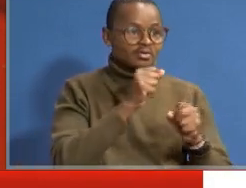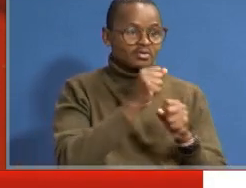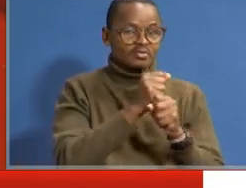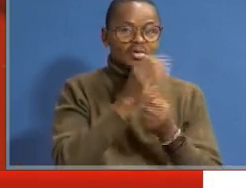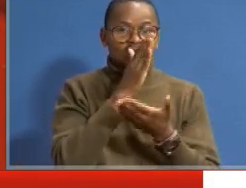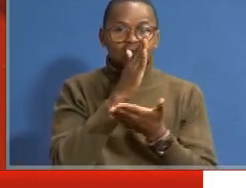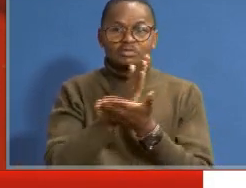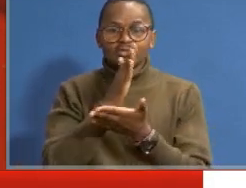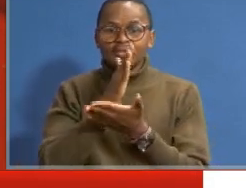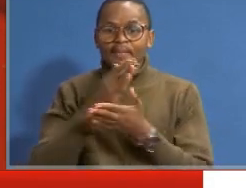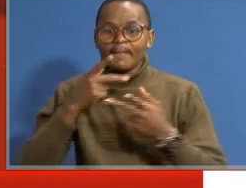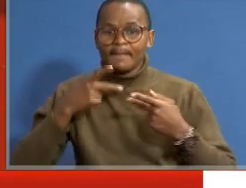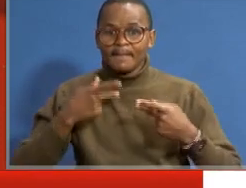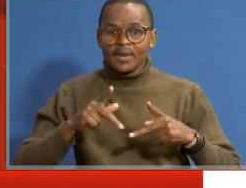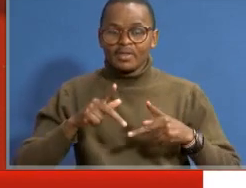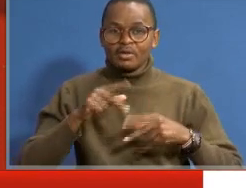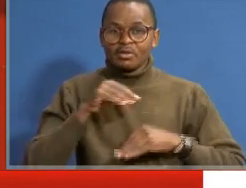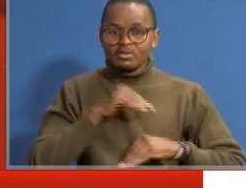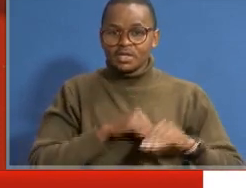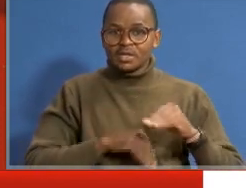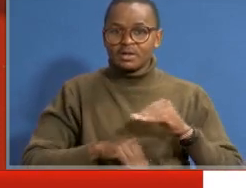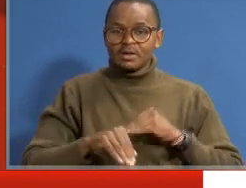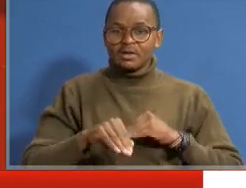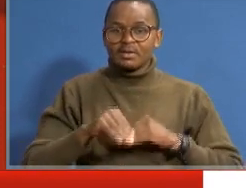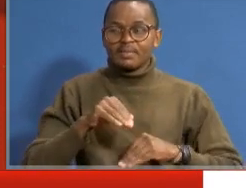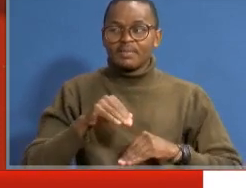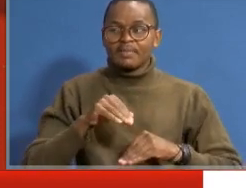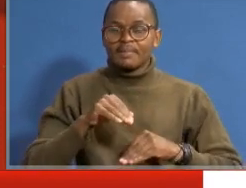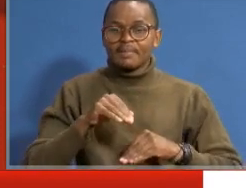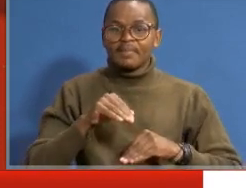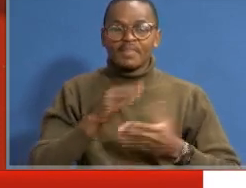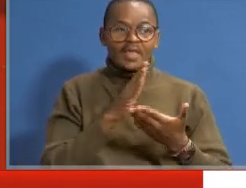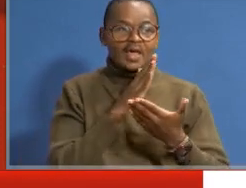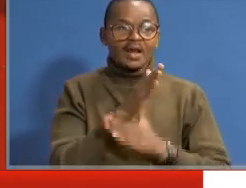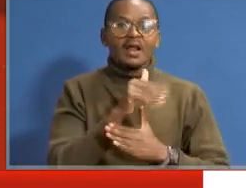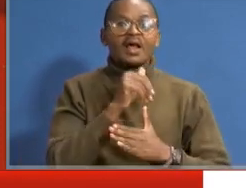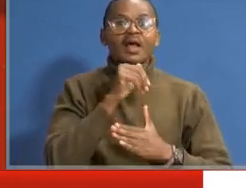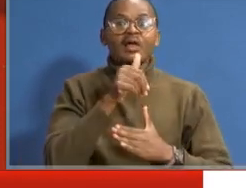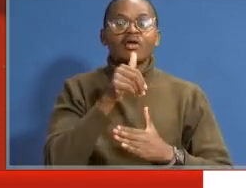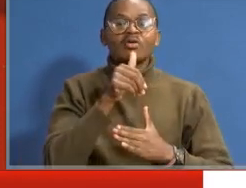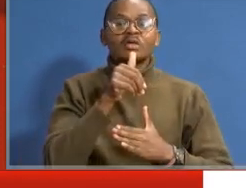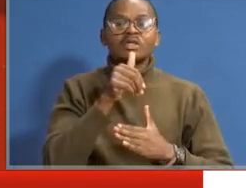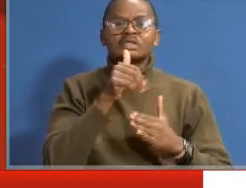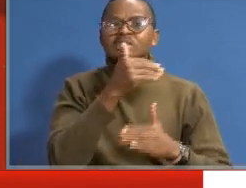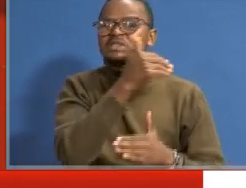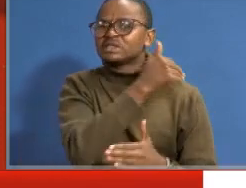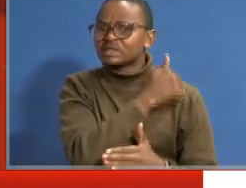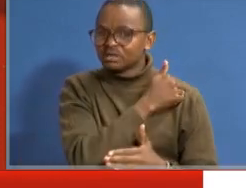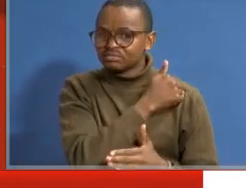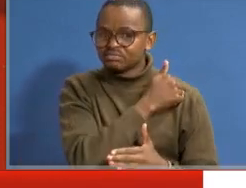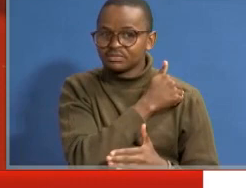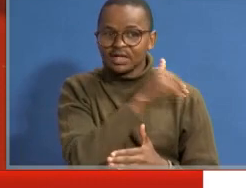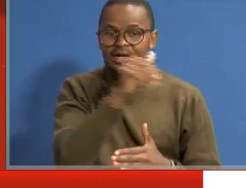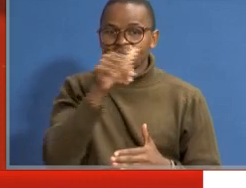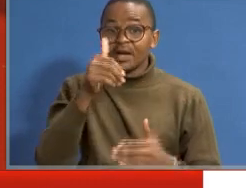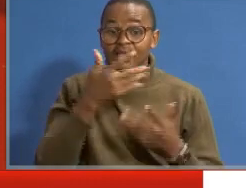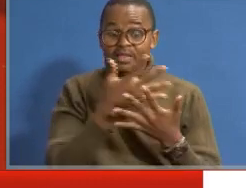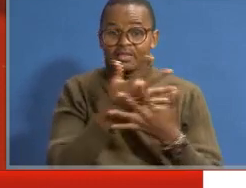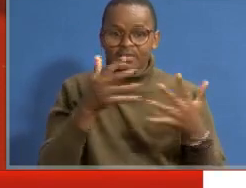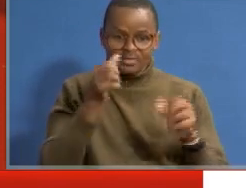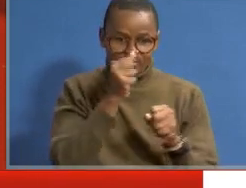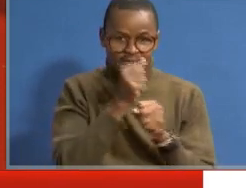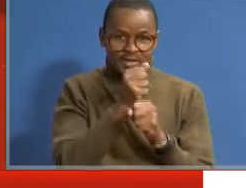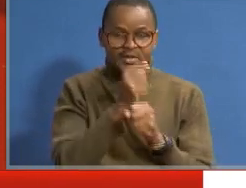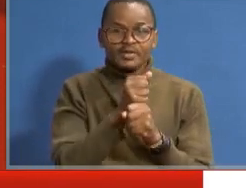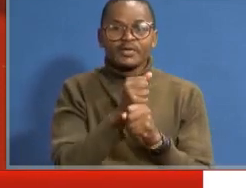make sure that persons with disability, their rights are not infringed. Another thing is to make sure